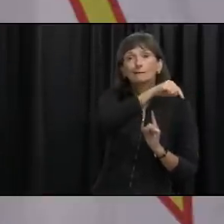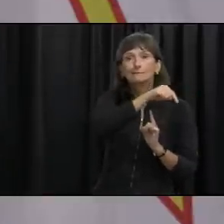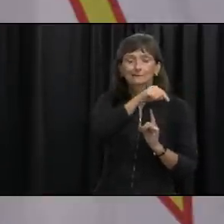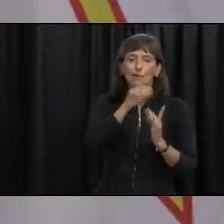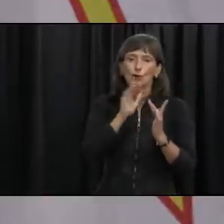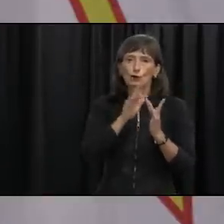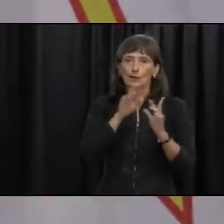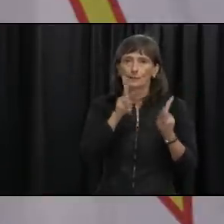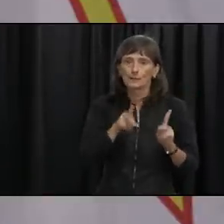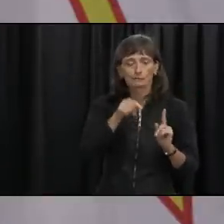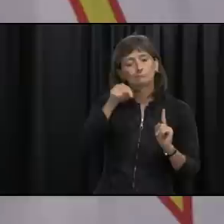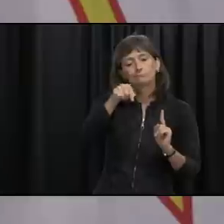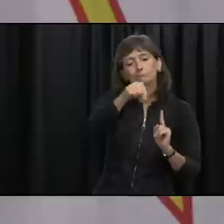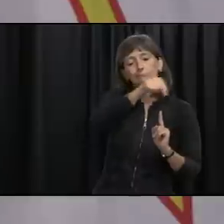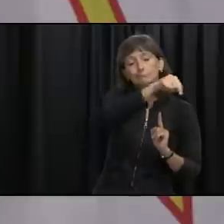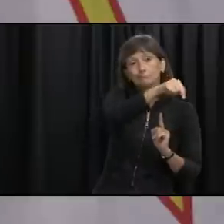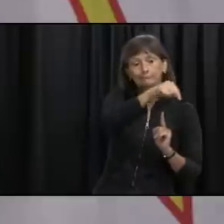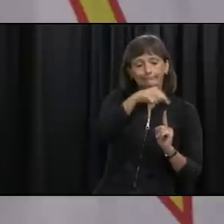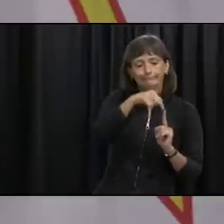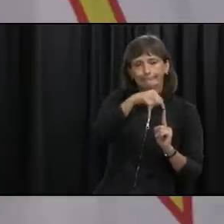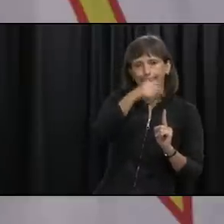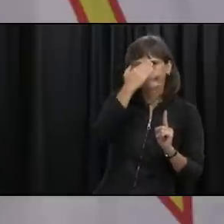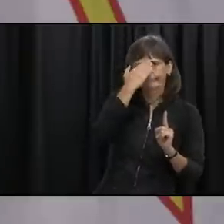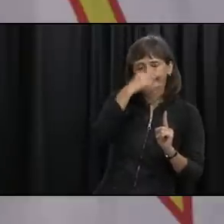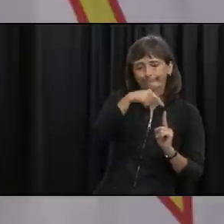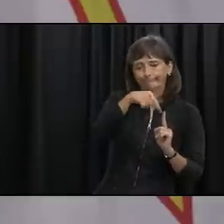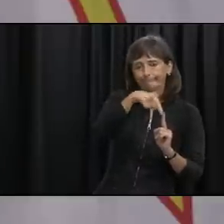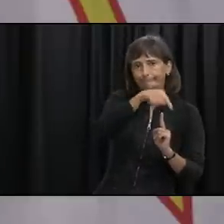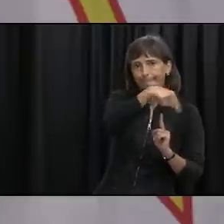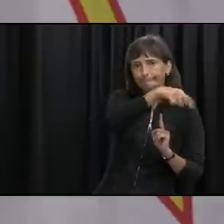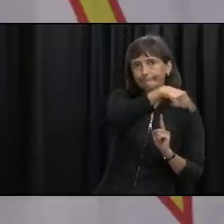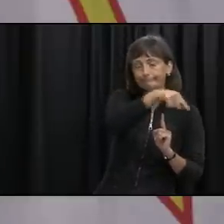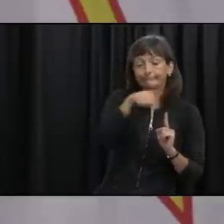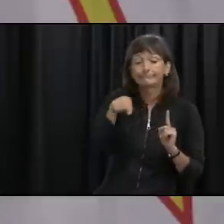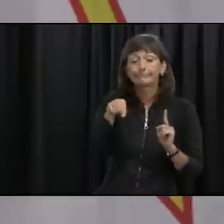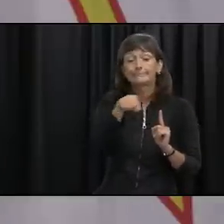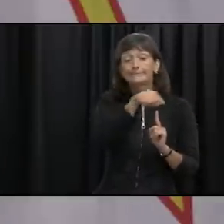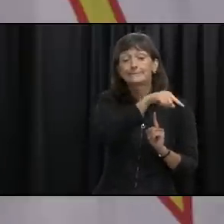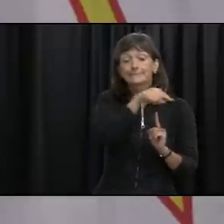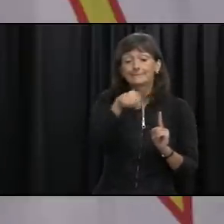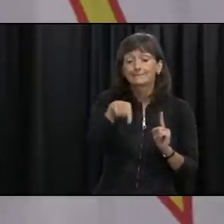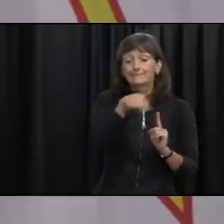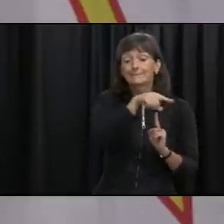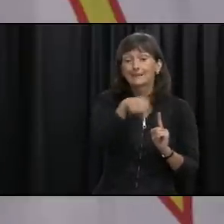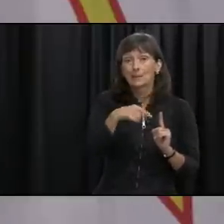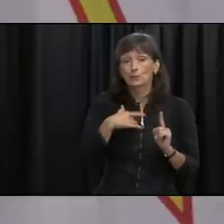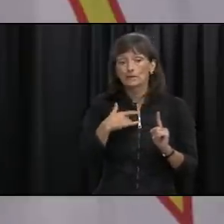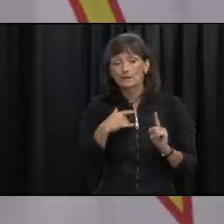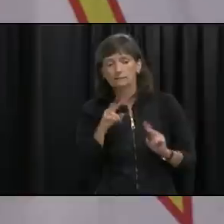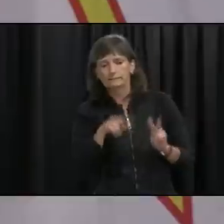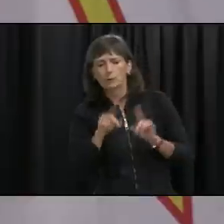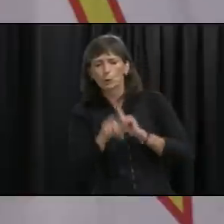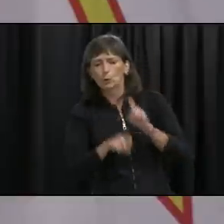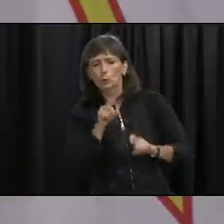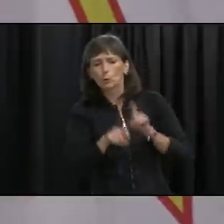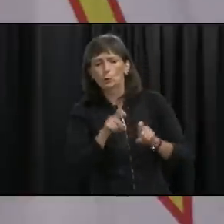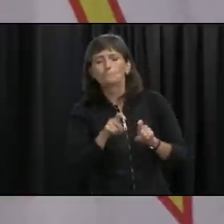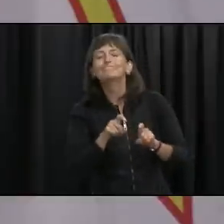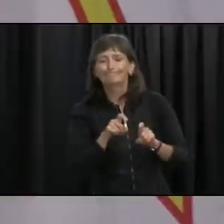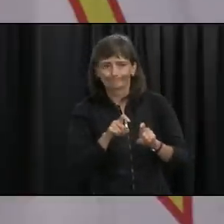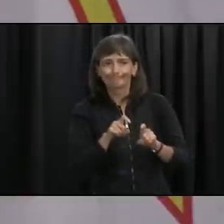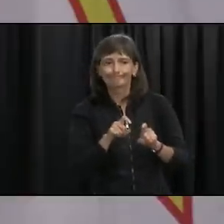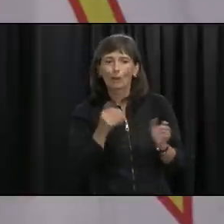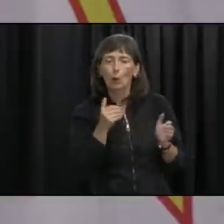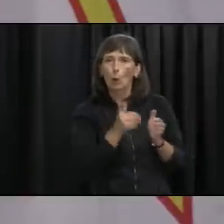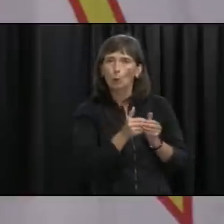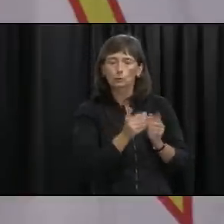the contacts and we tend to isolate them especially those ones that we determine are at risk and that have a close